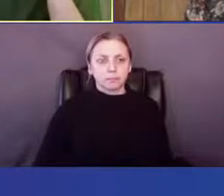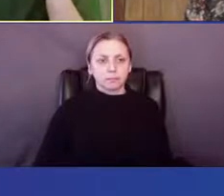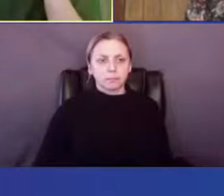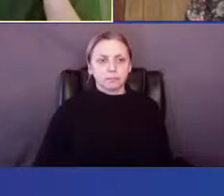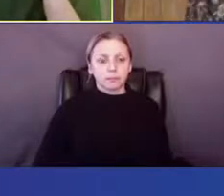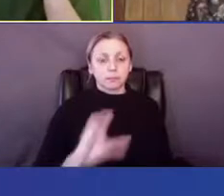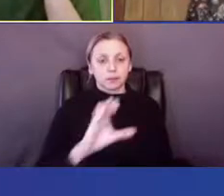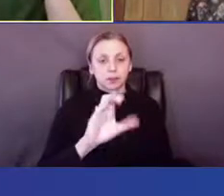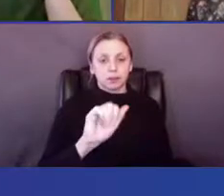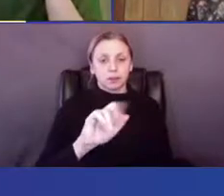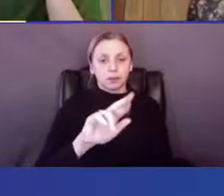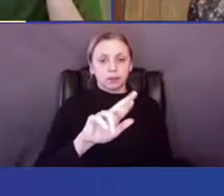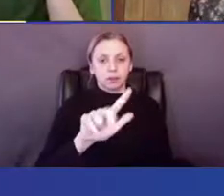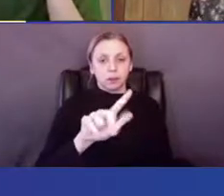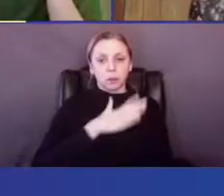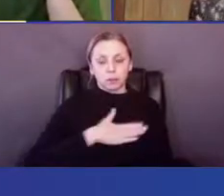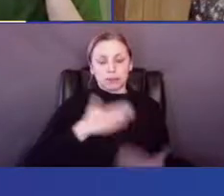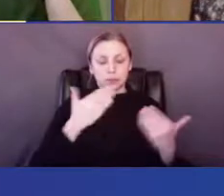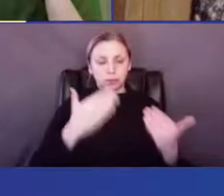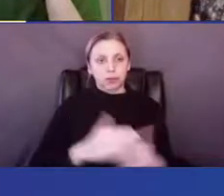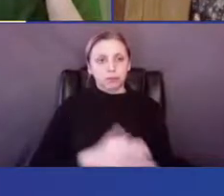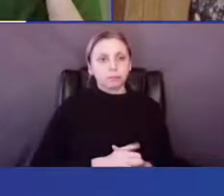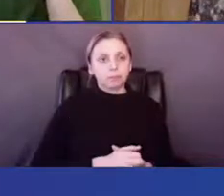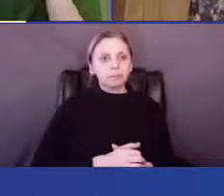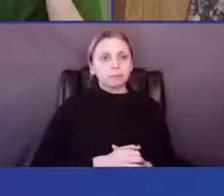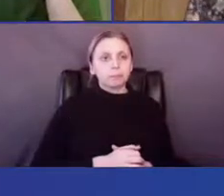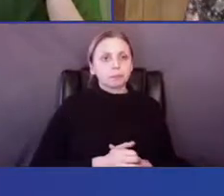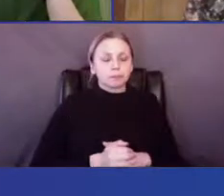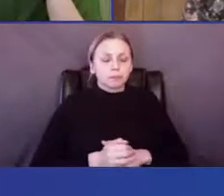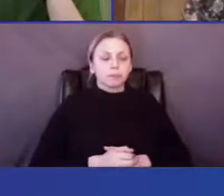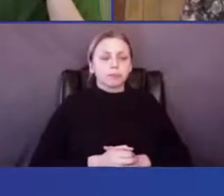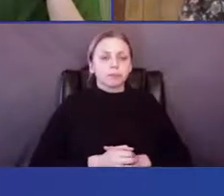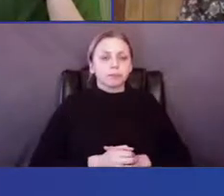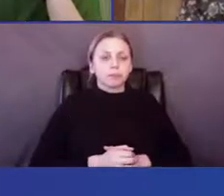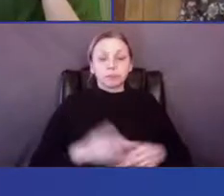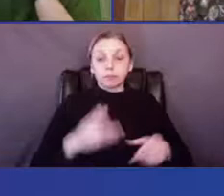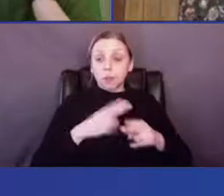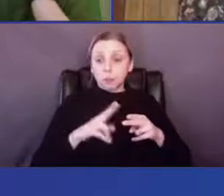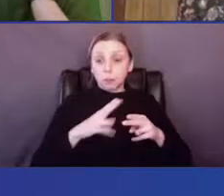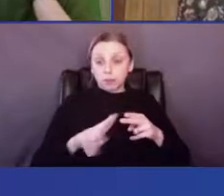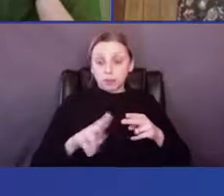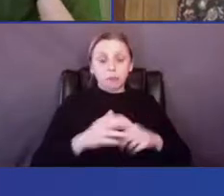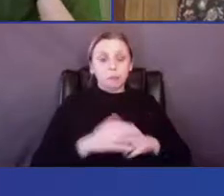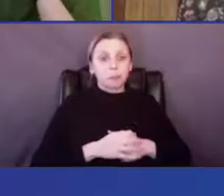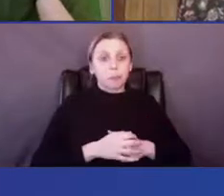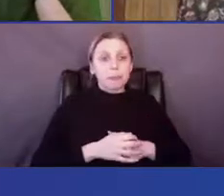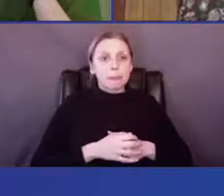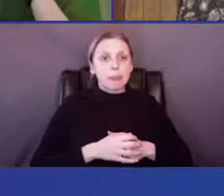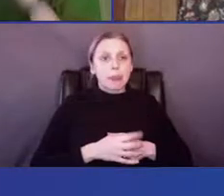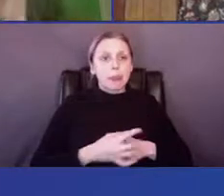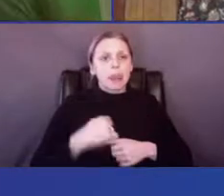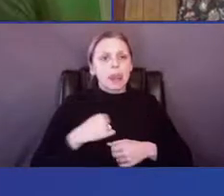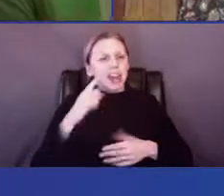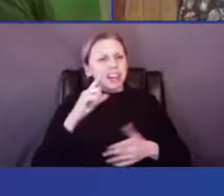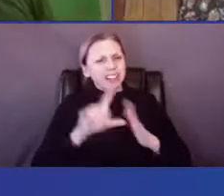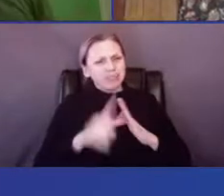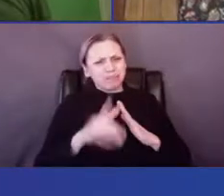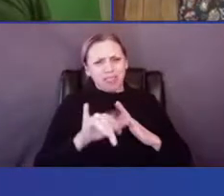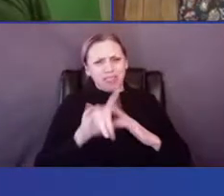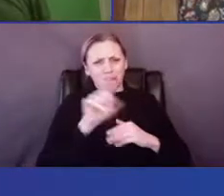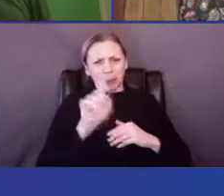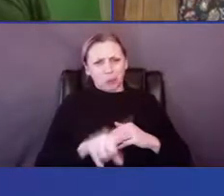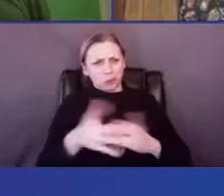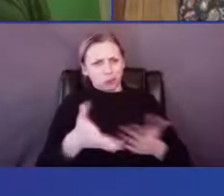Carl, please. Yeah. Um, just briefly, I think it's the latter question that you